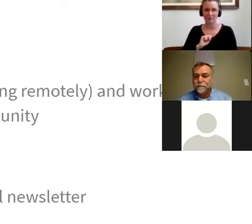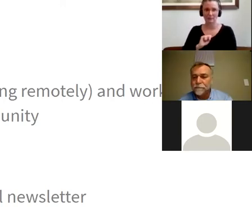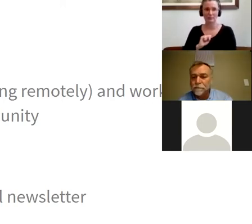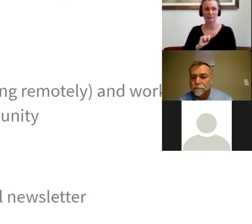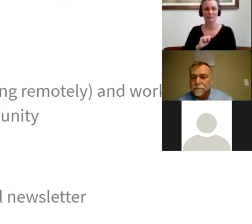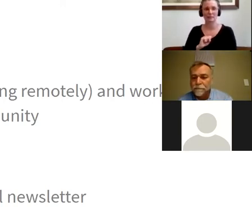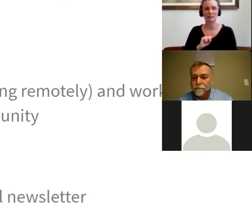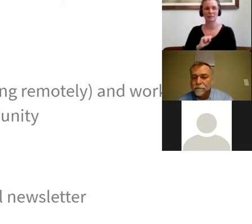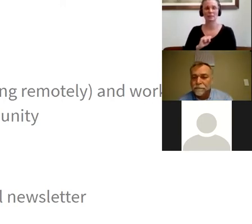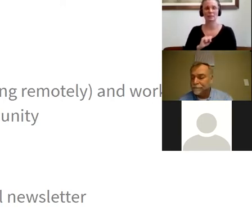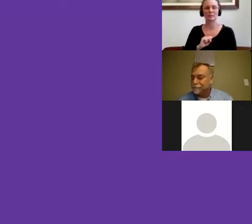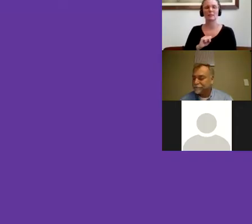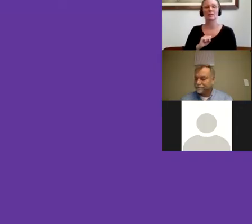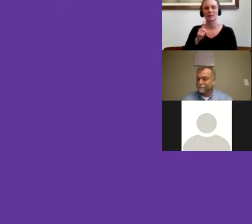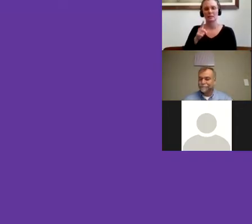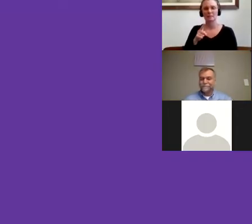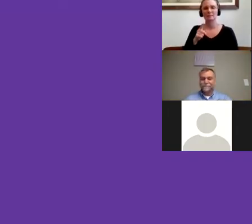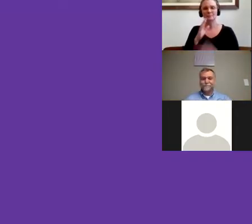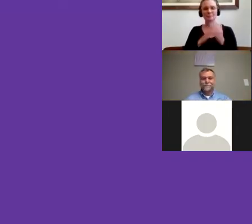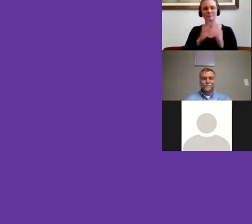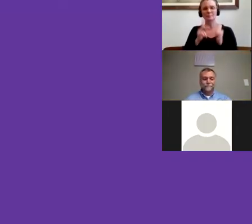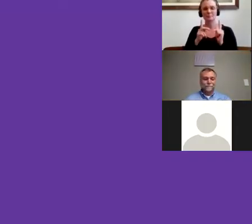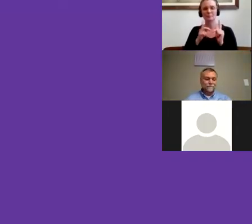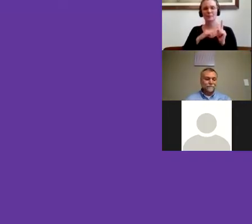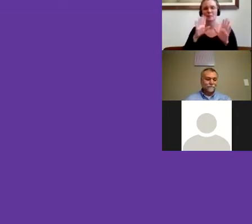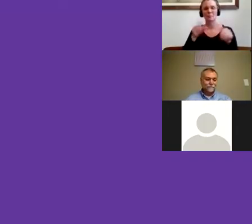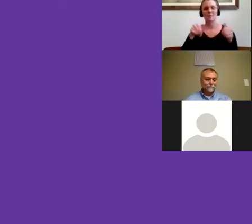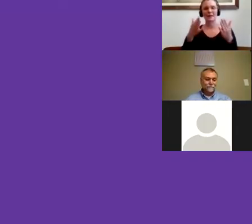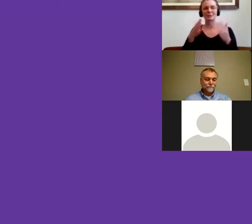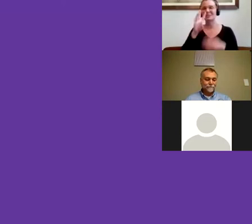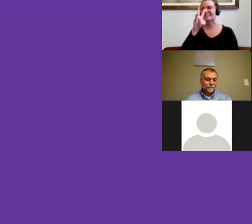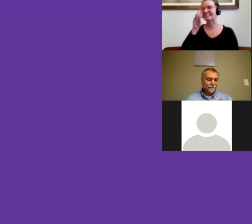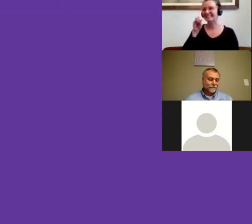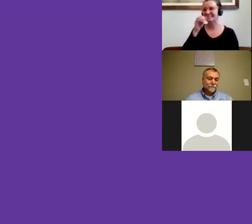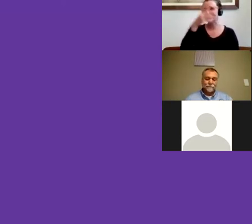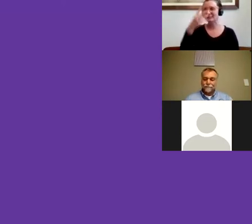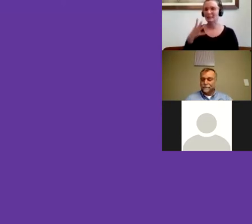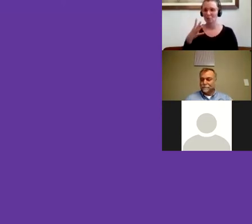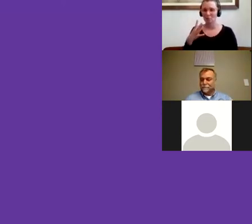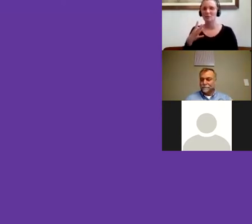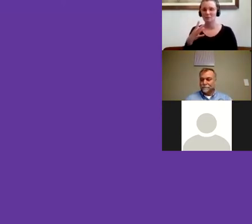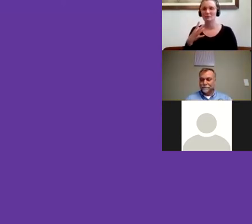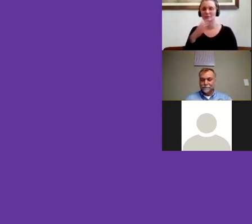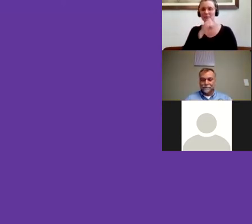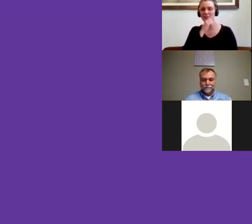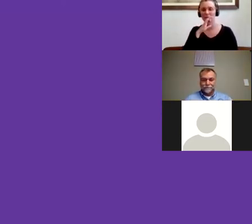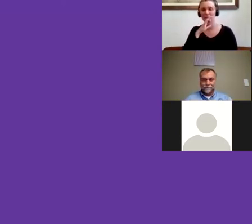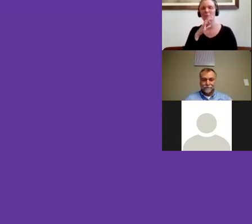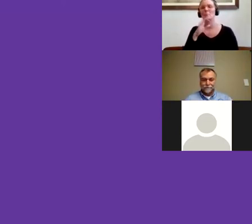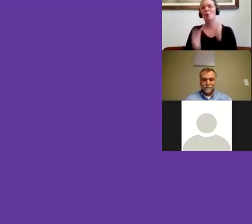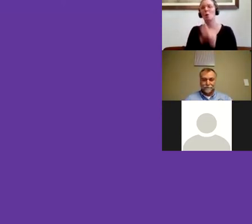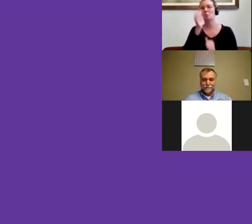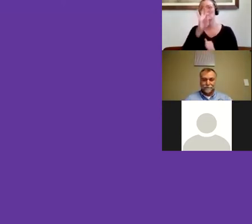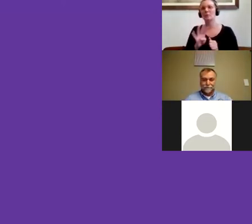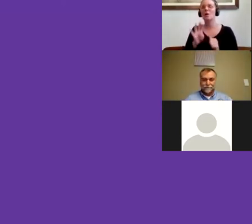been provided to a group of about 60 immigrant seniors. Most of them are Brazilians, but we have also Spanish and Chinese